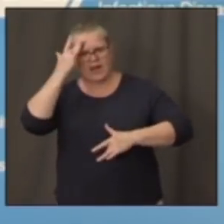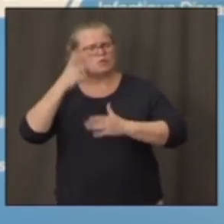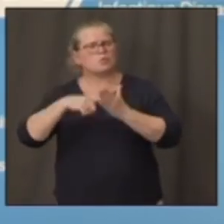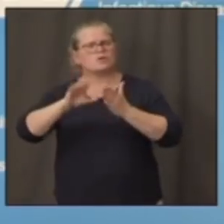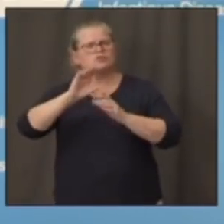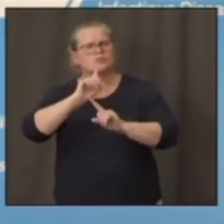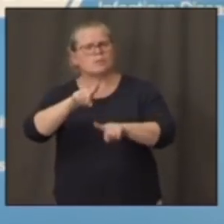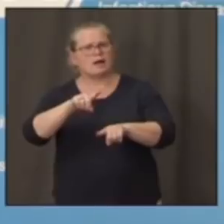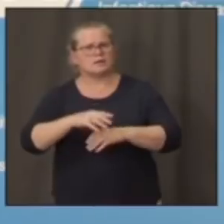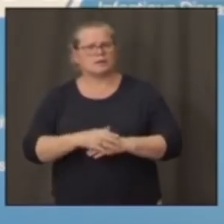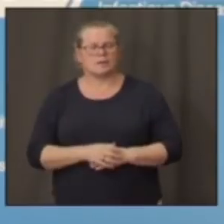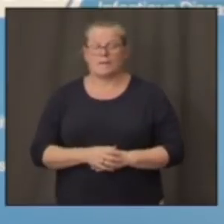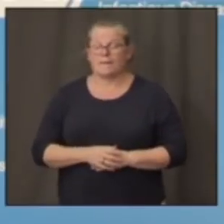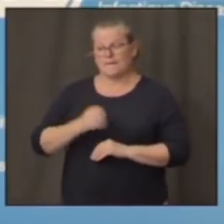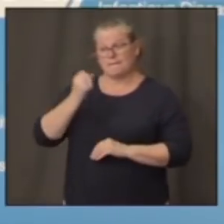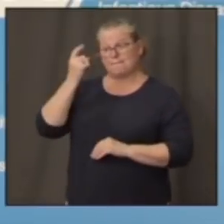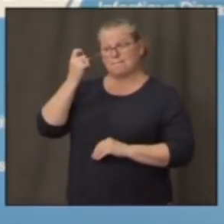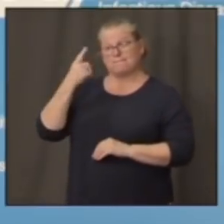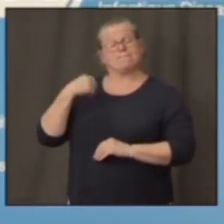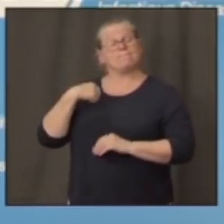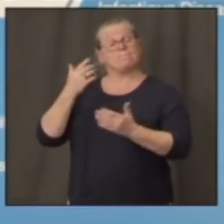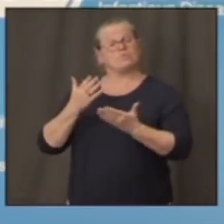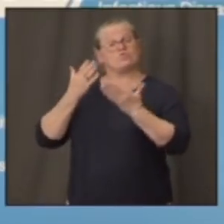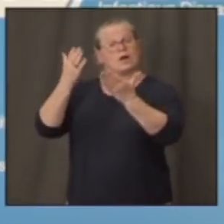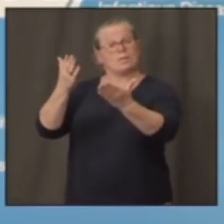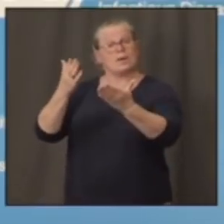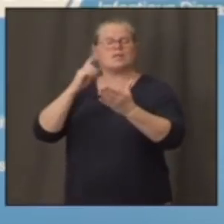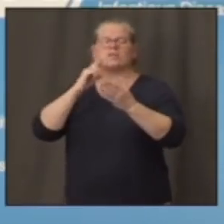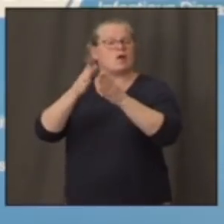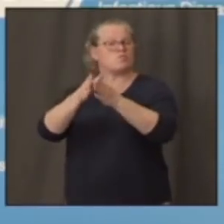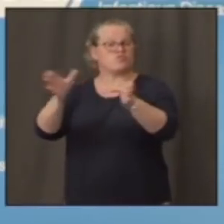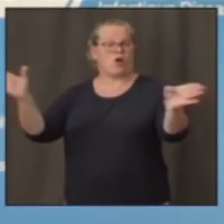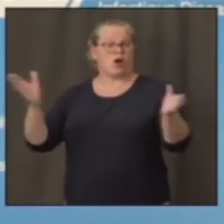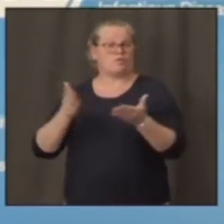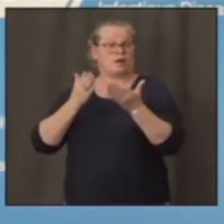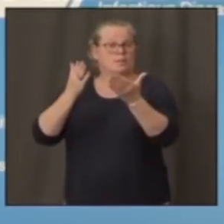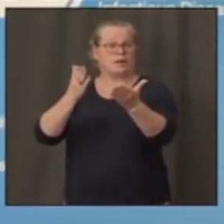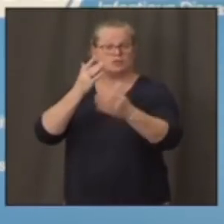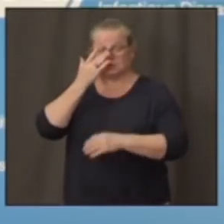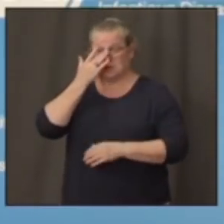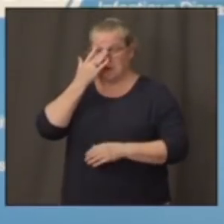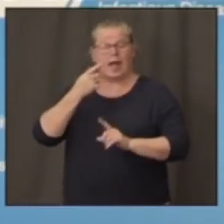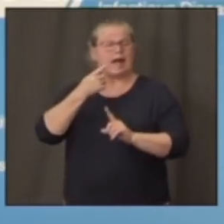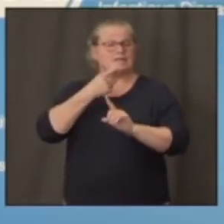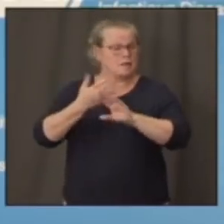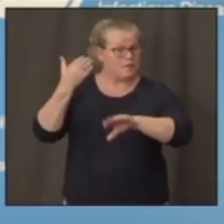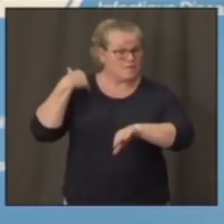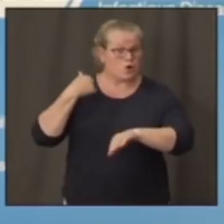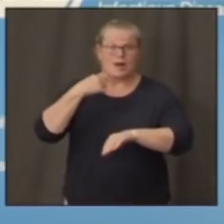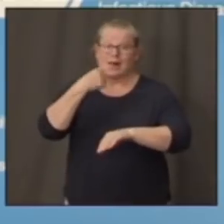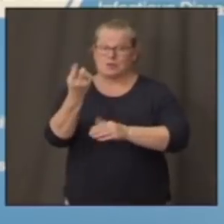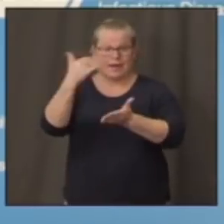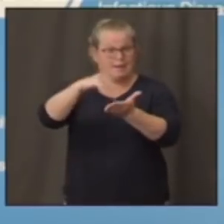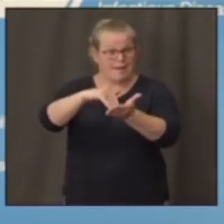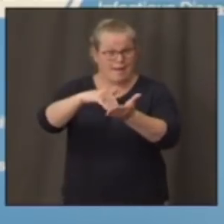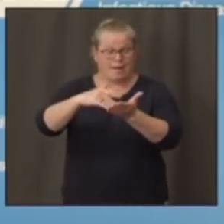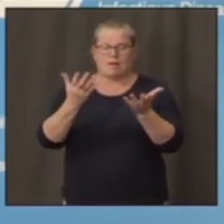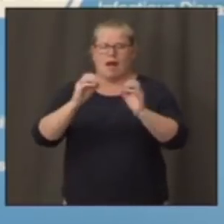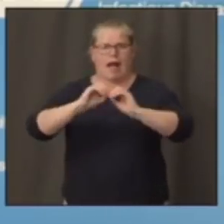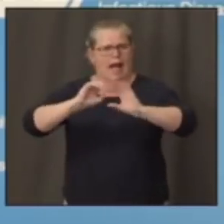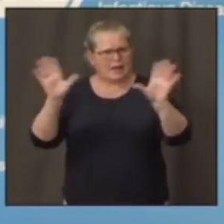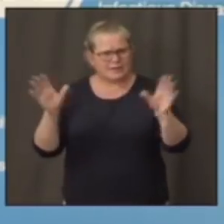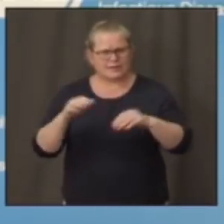make recommendations, I make them broadly, and I have said, and I'll say it right now, I mean, obviously, disinfectants,